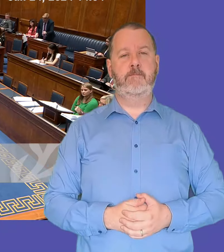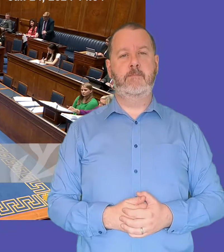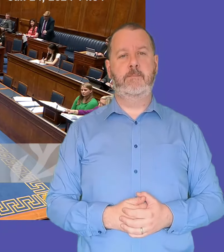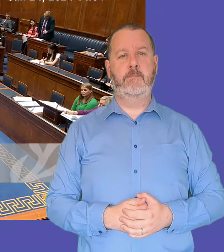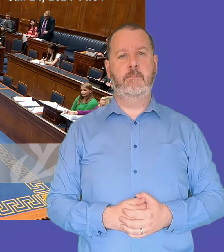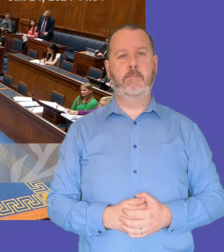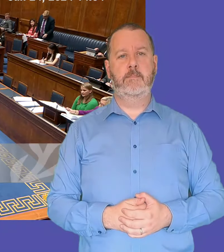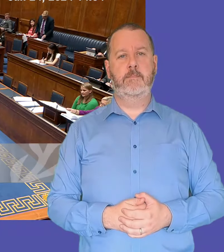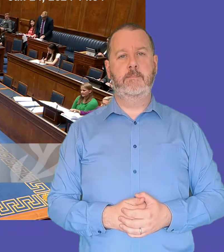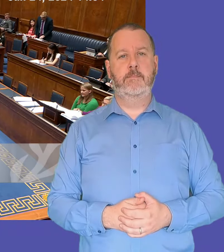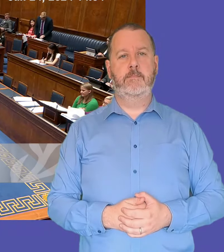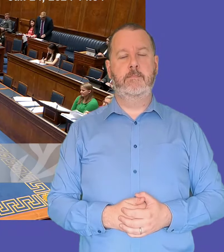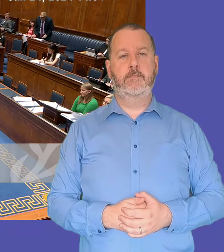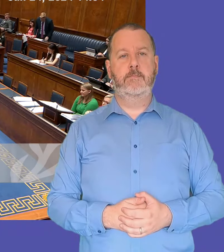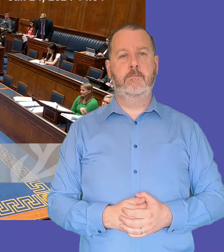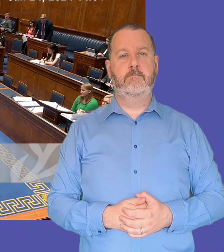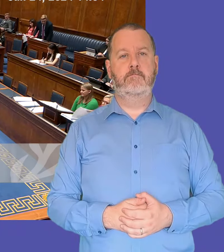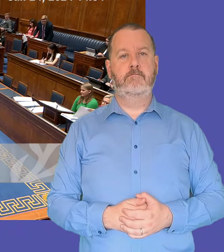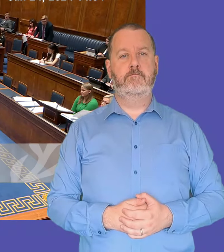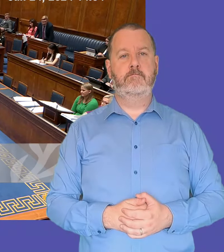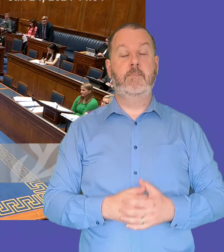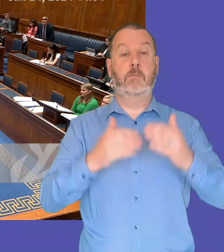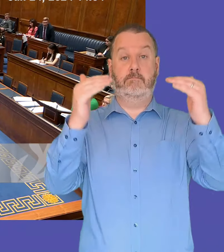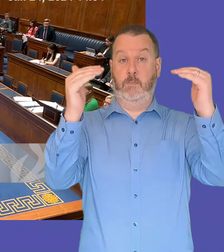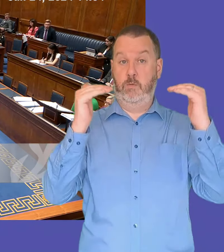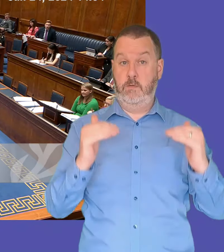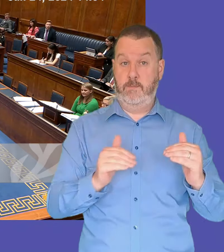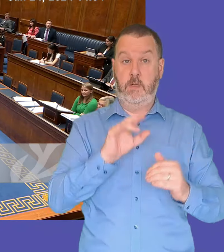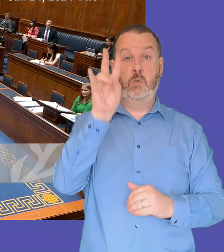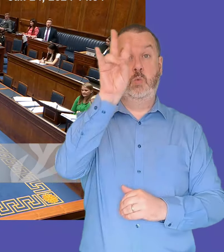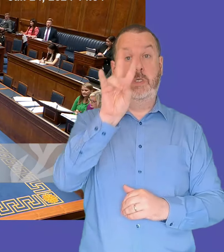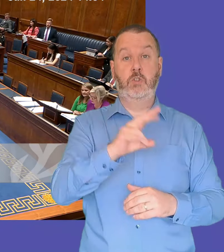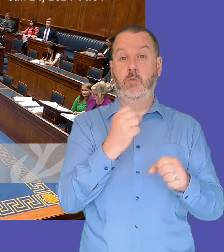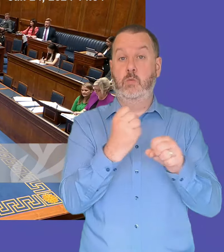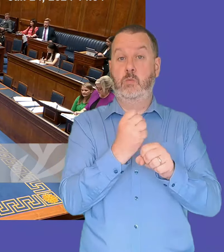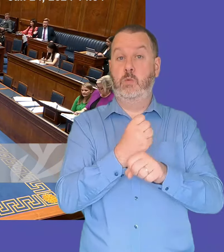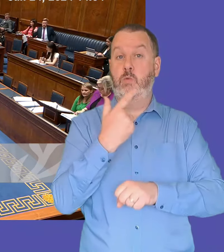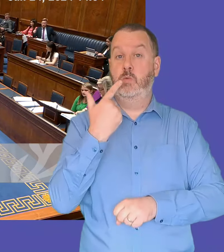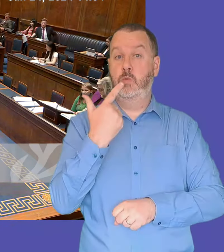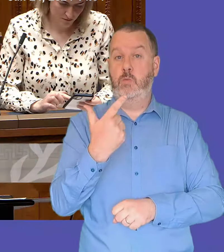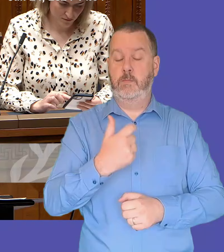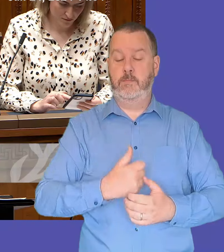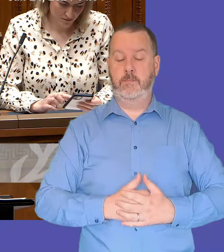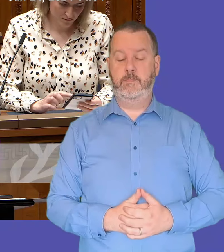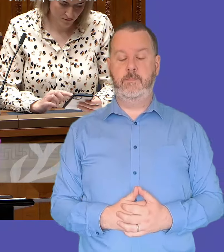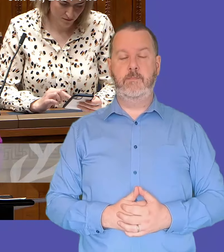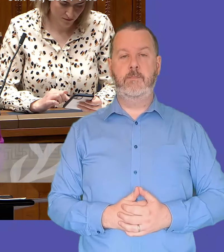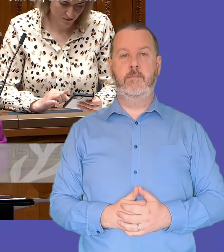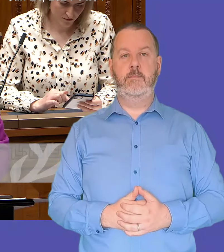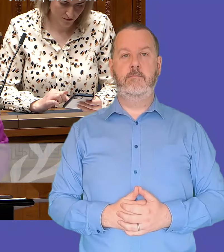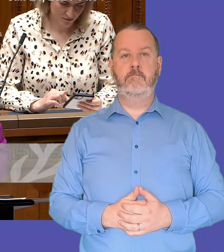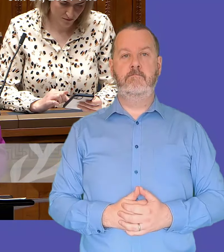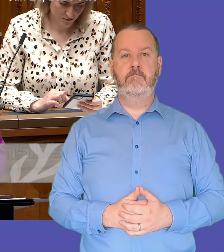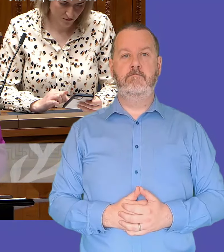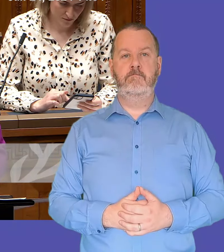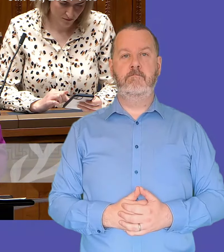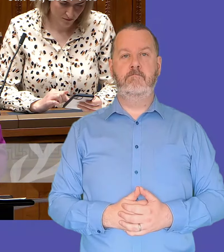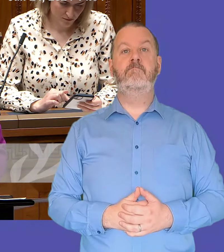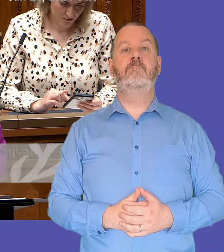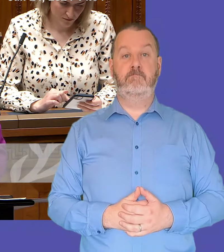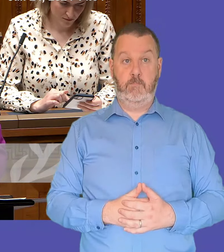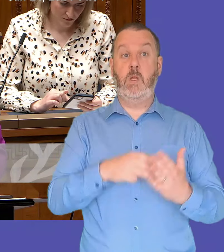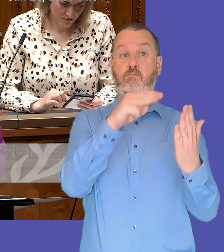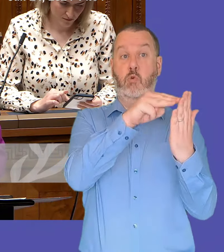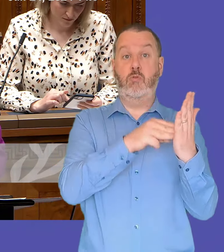speaker question two please first minister go ahead and it's important that the